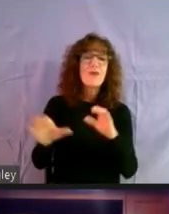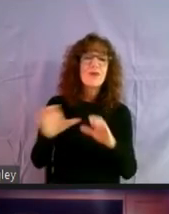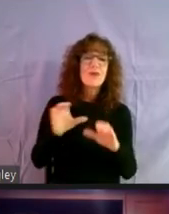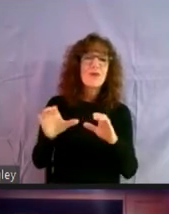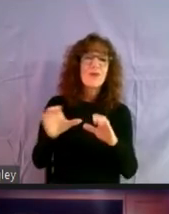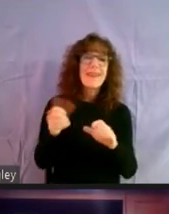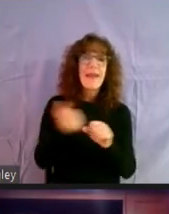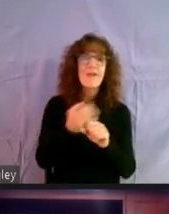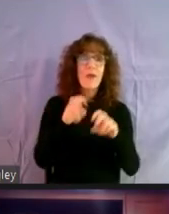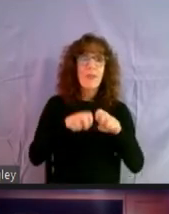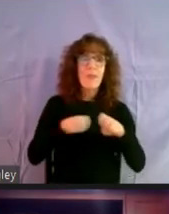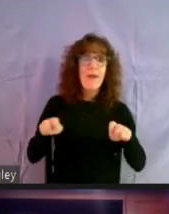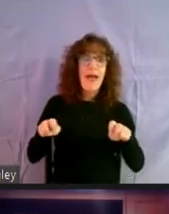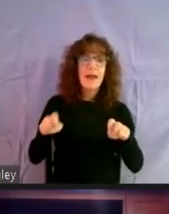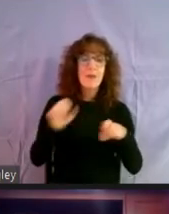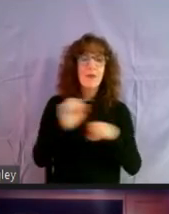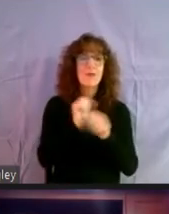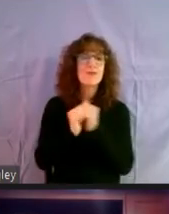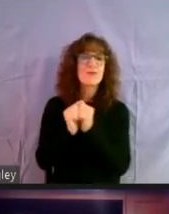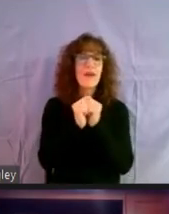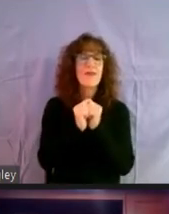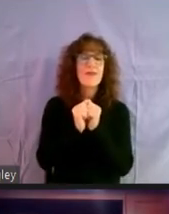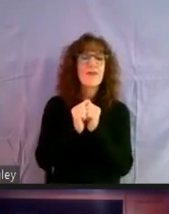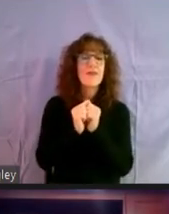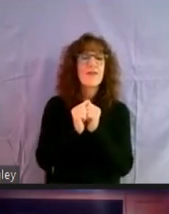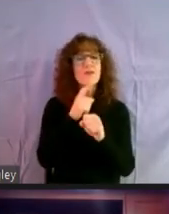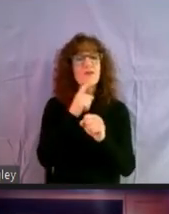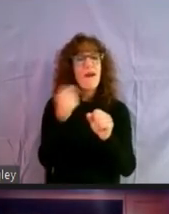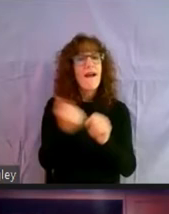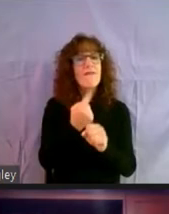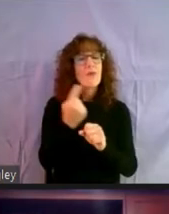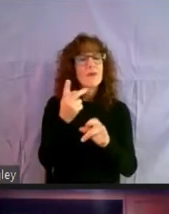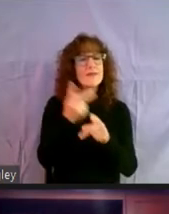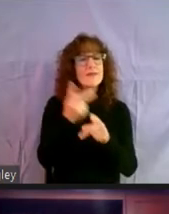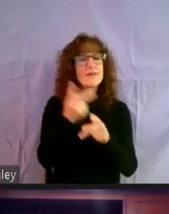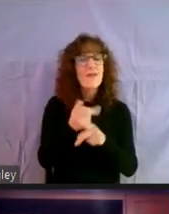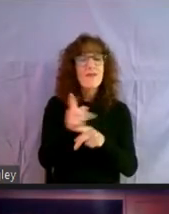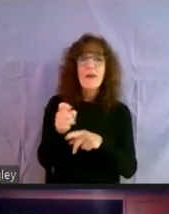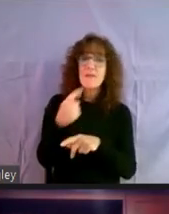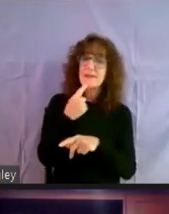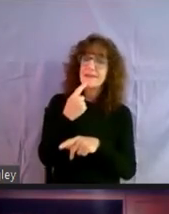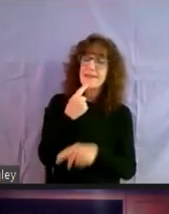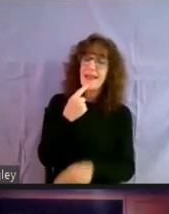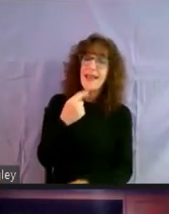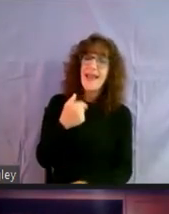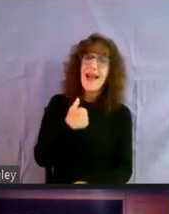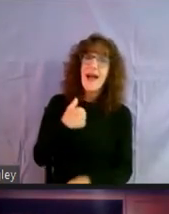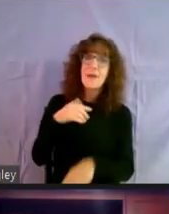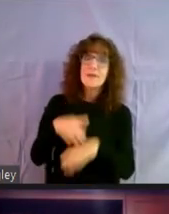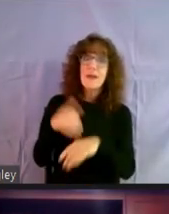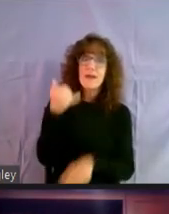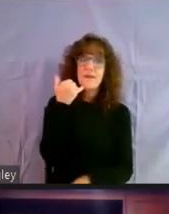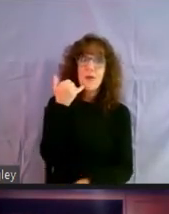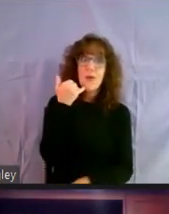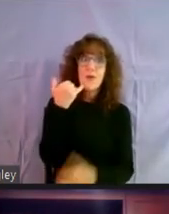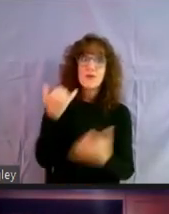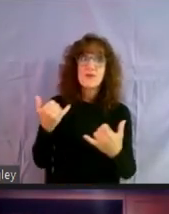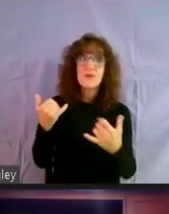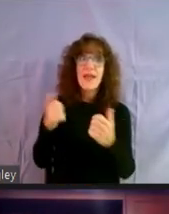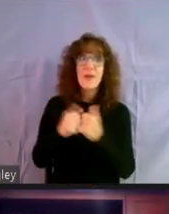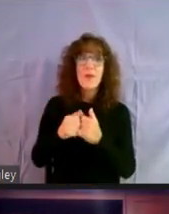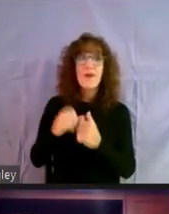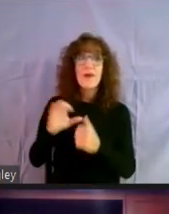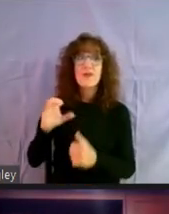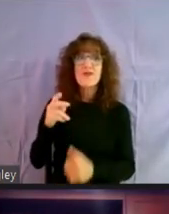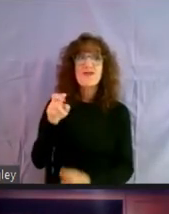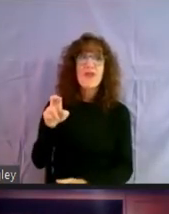that everybody is taken care of. You know, I got to say, I was on a call earlier today with the Chamber of